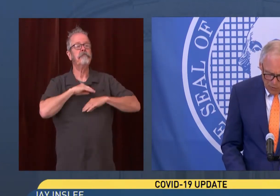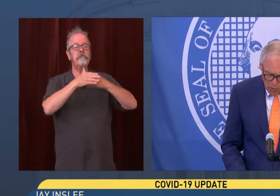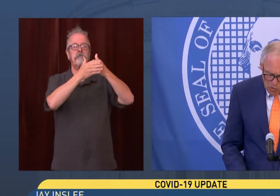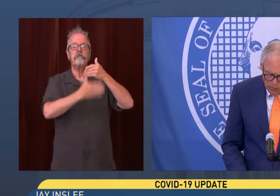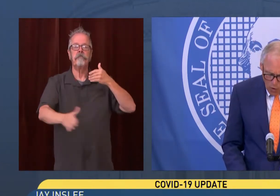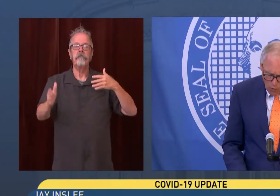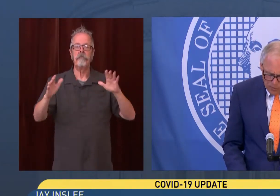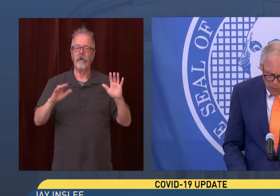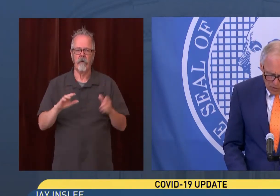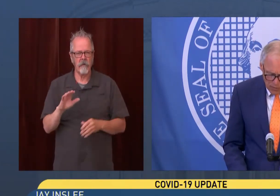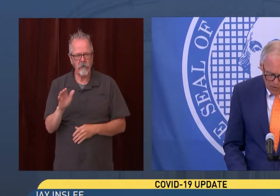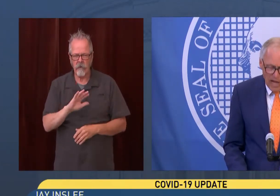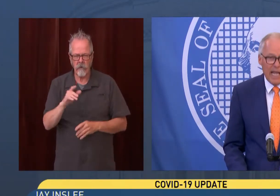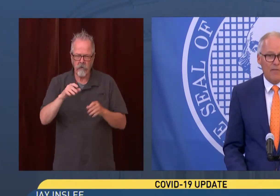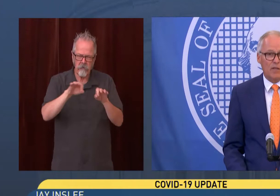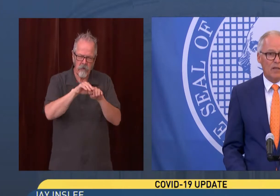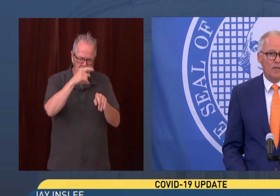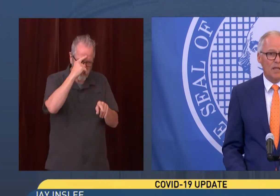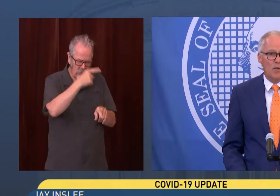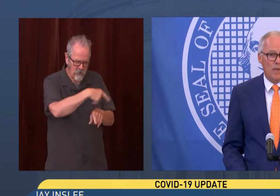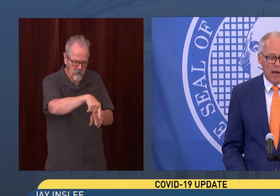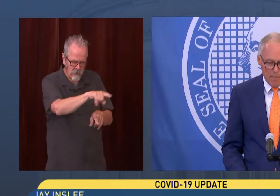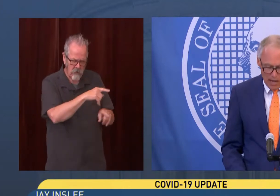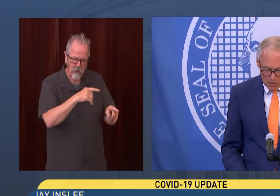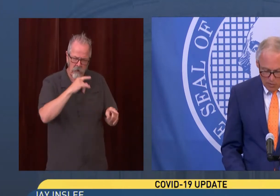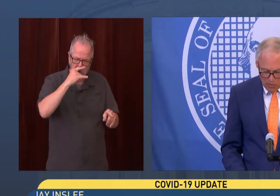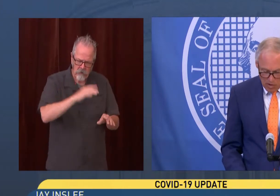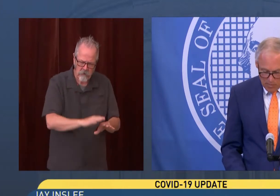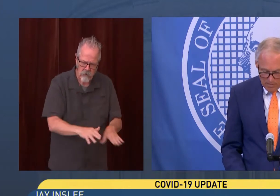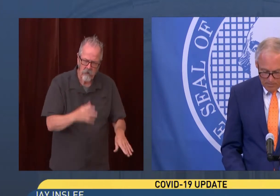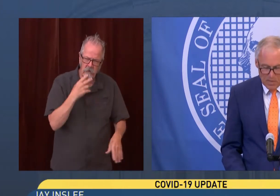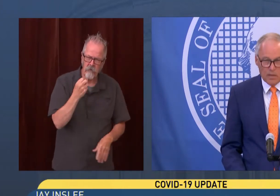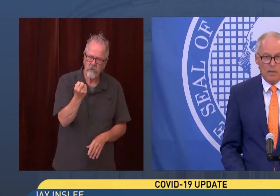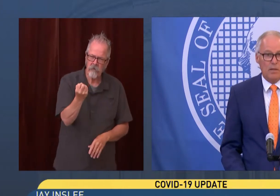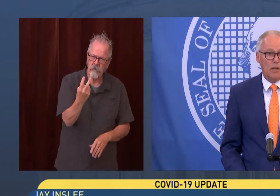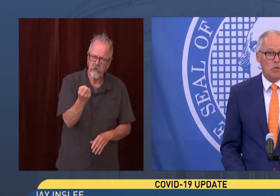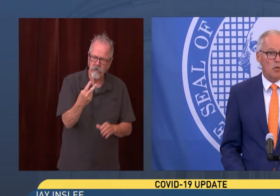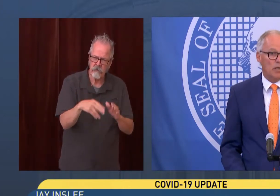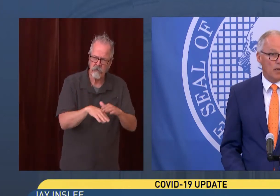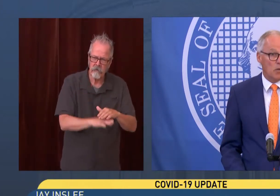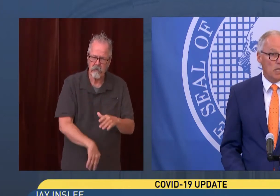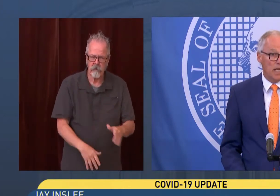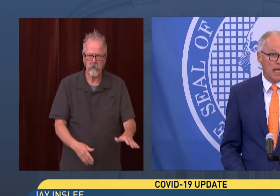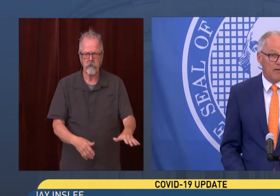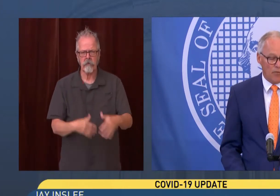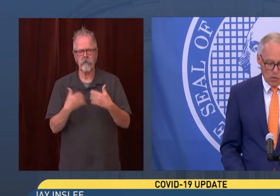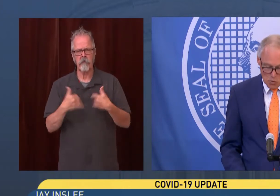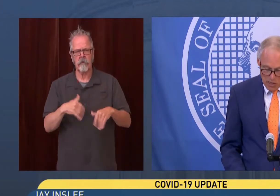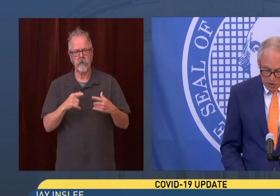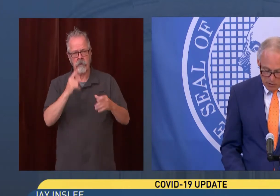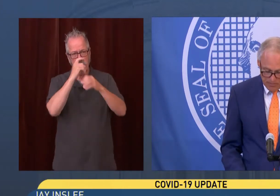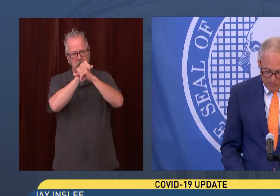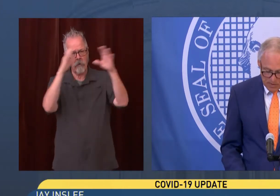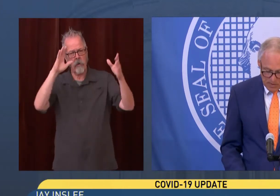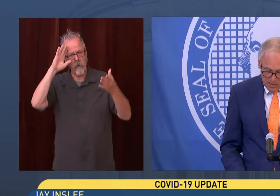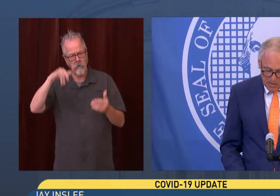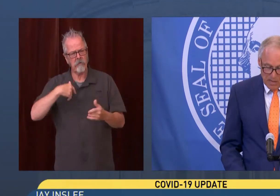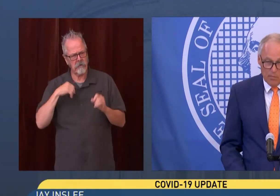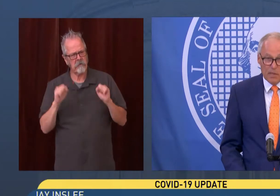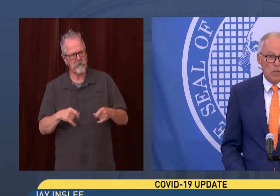For those who've hoped that we would not have to continue that mask requirement, I certainly understand that frustration.